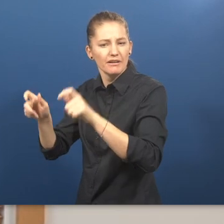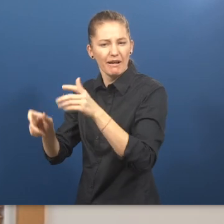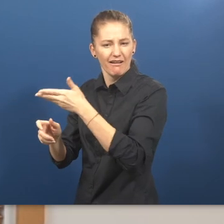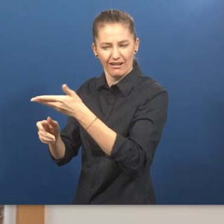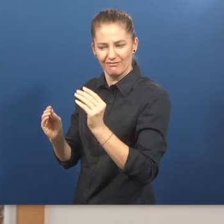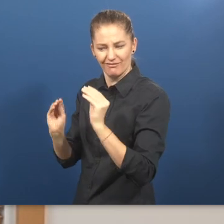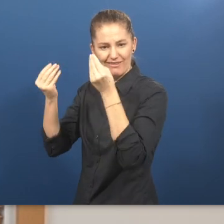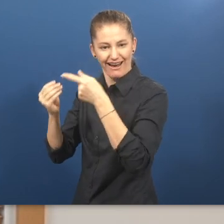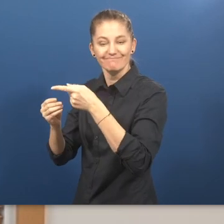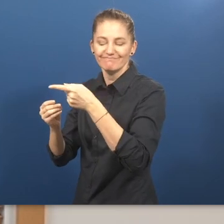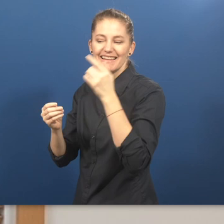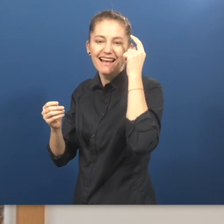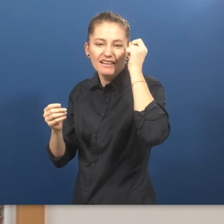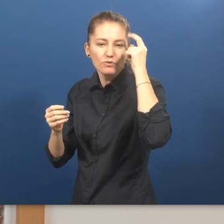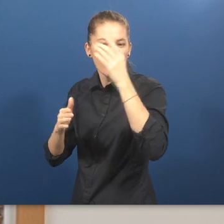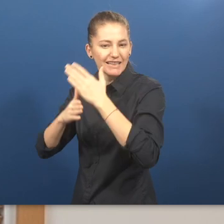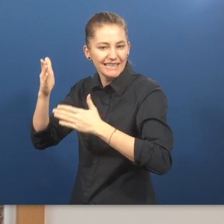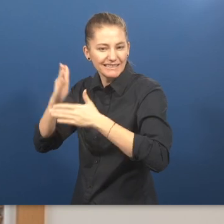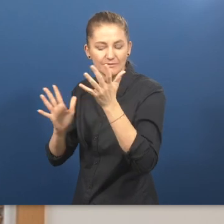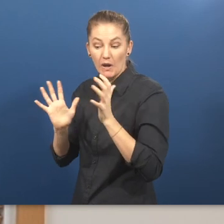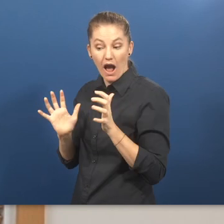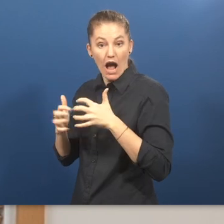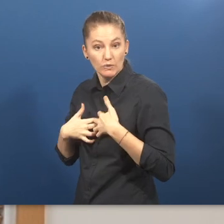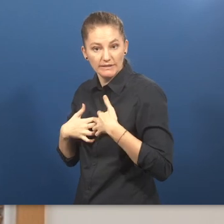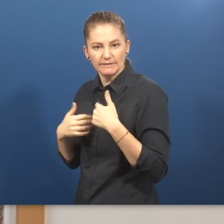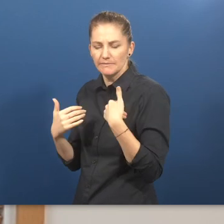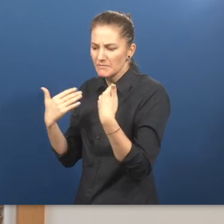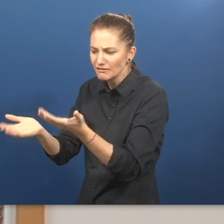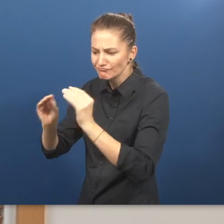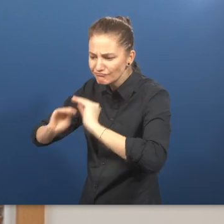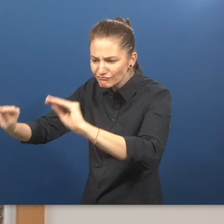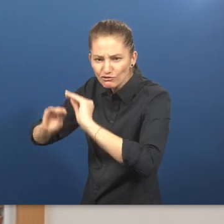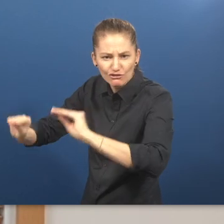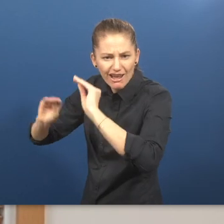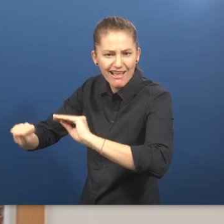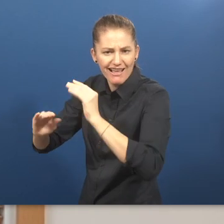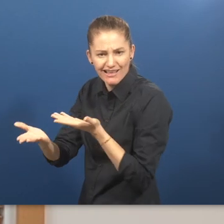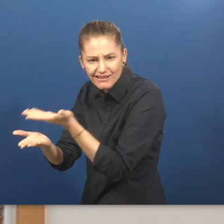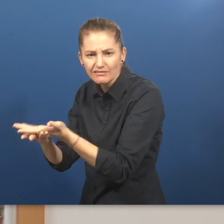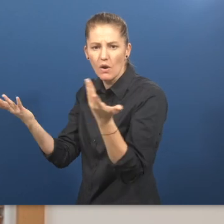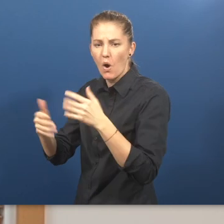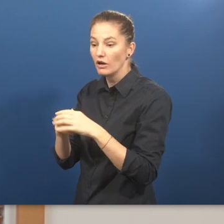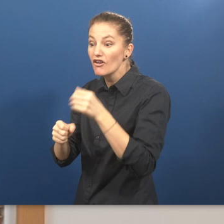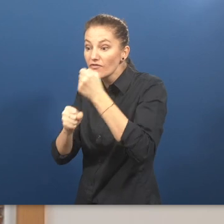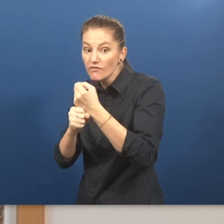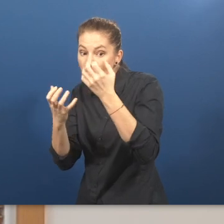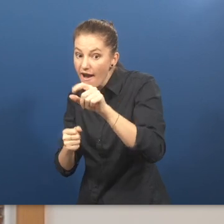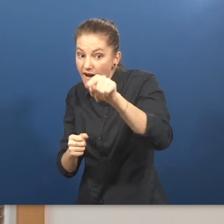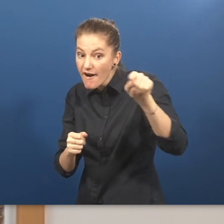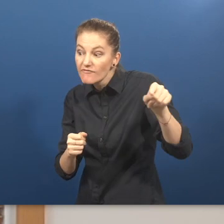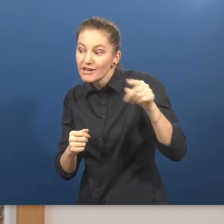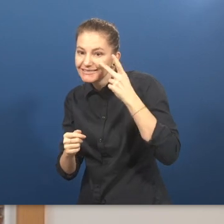supported employment service offering training and employment opportunities to young people with intellectual disabilities and autism.